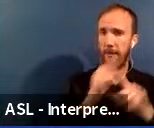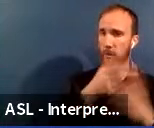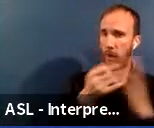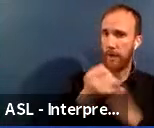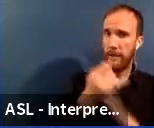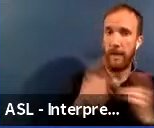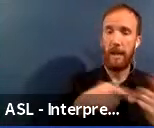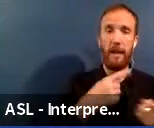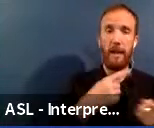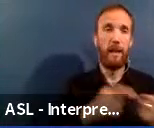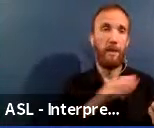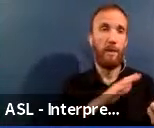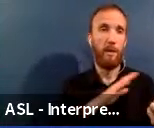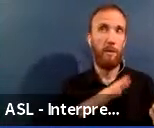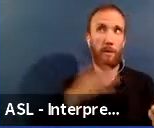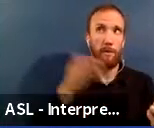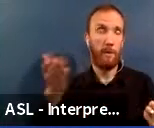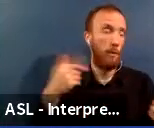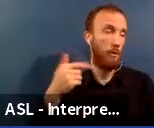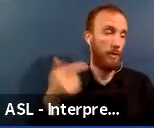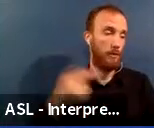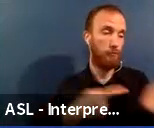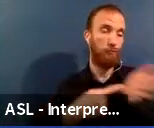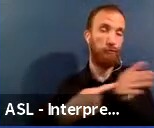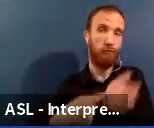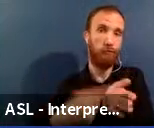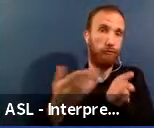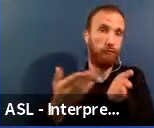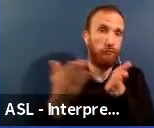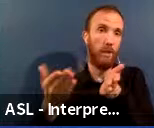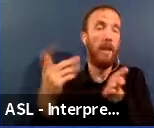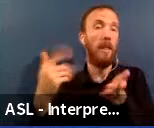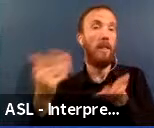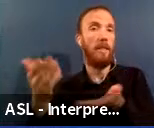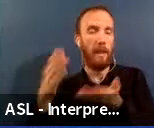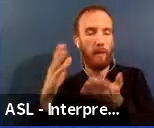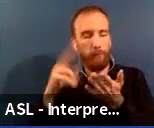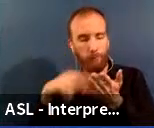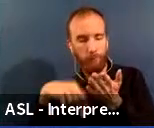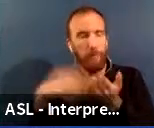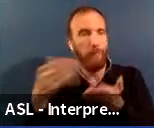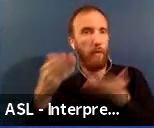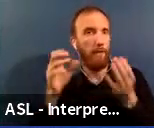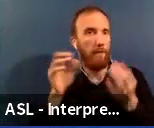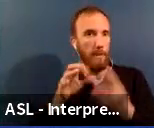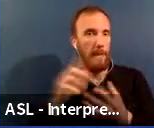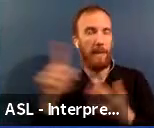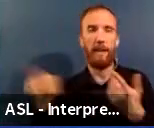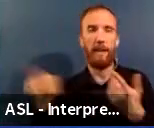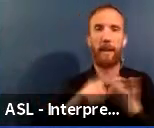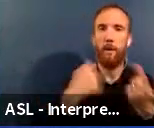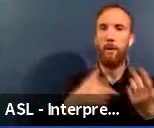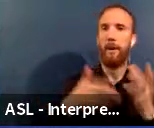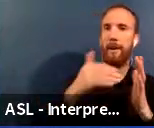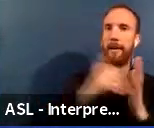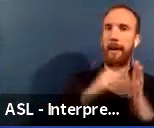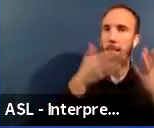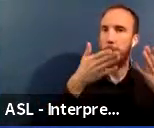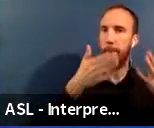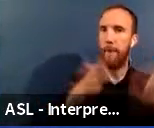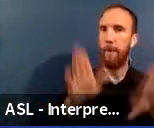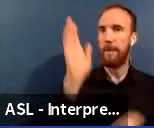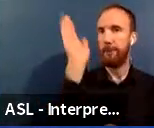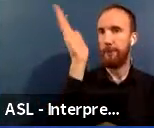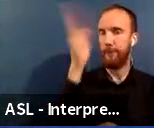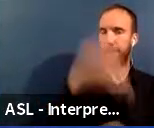review. They give us feedback. Um, and then we come back to public hearing. So I also just want to make sure that everyone understands this is not